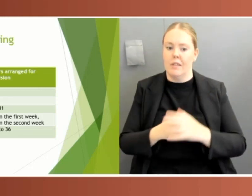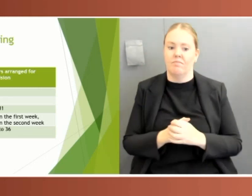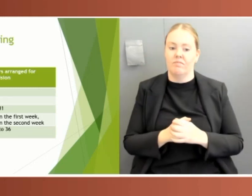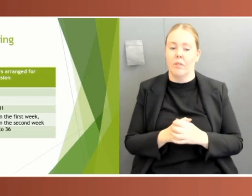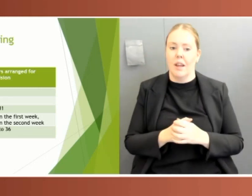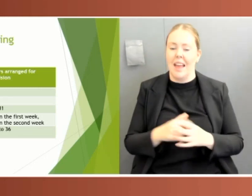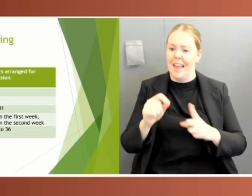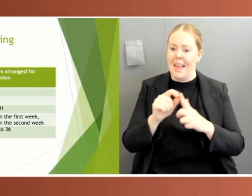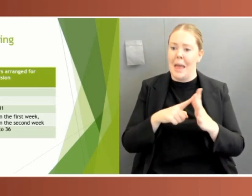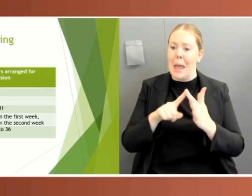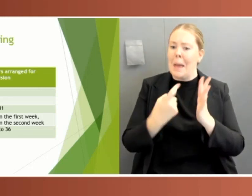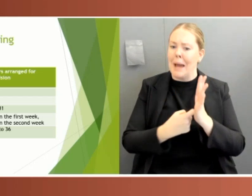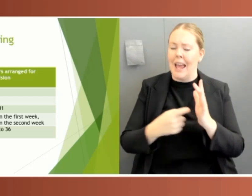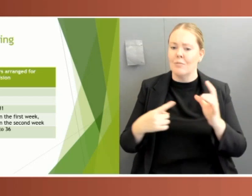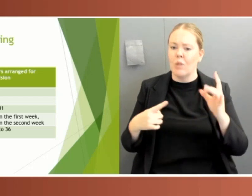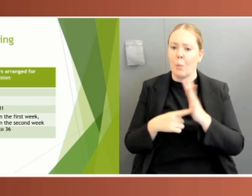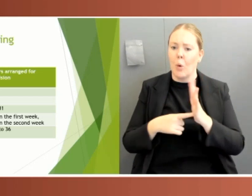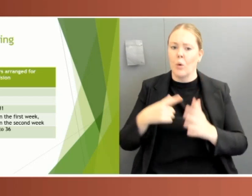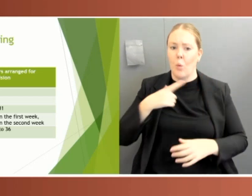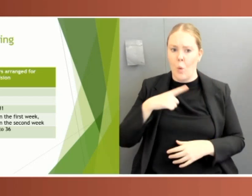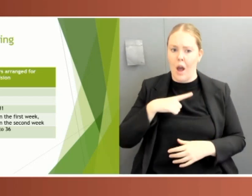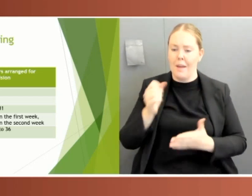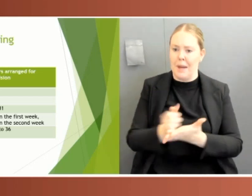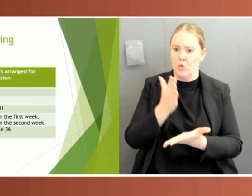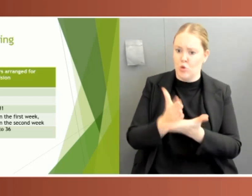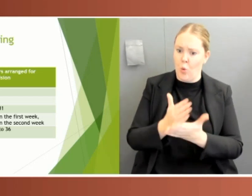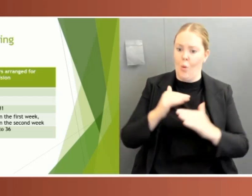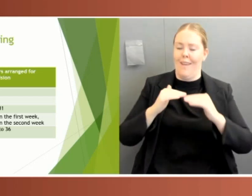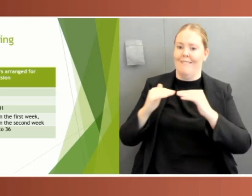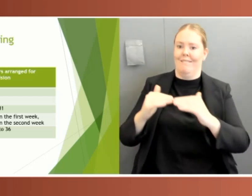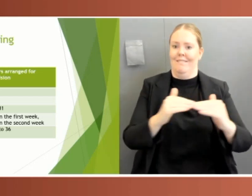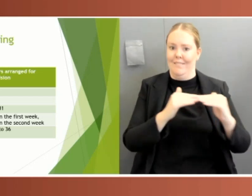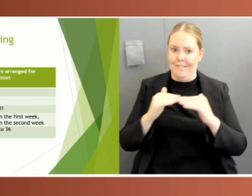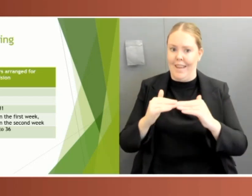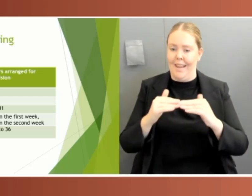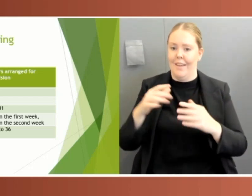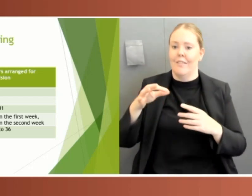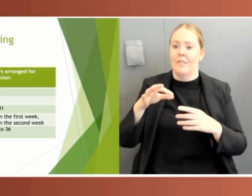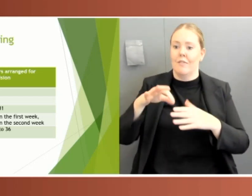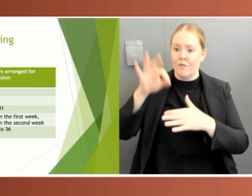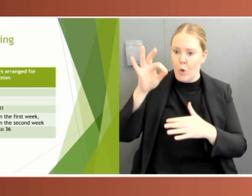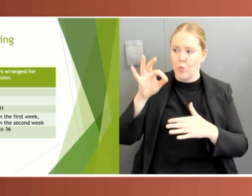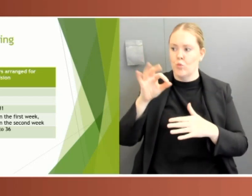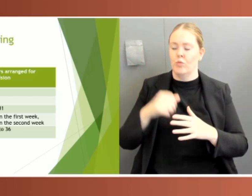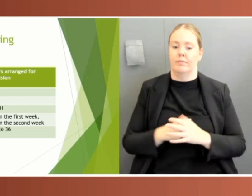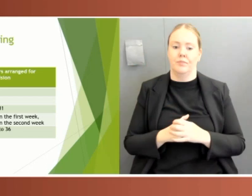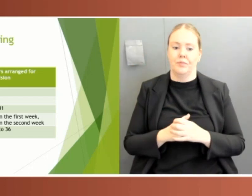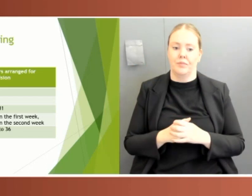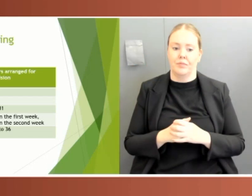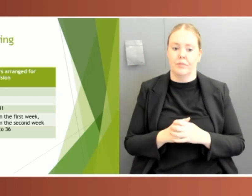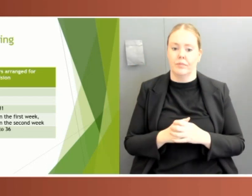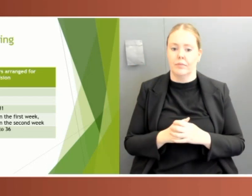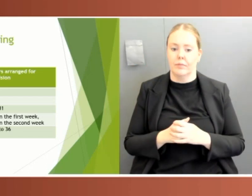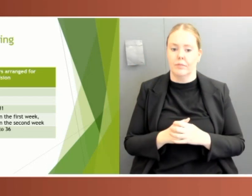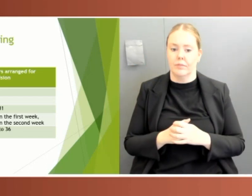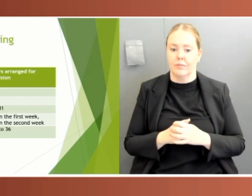of parliament in uncertain times. However, as Stephen Mills has noted, these achievements came at a cost to the essential representative character of